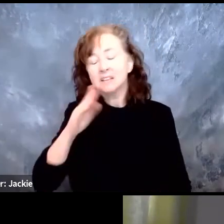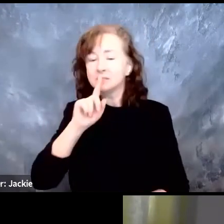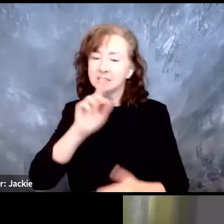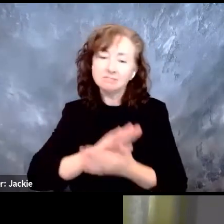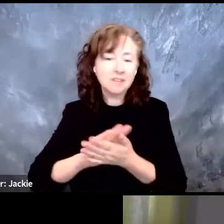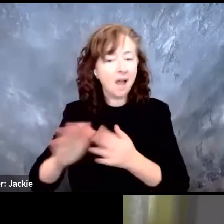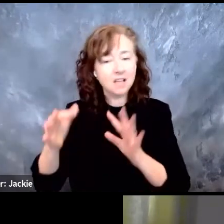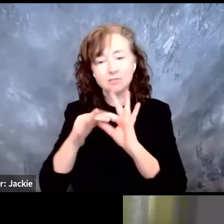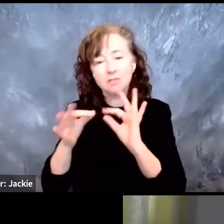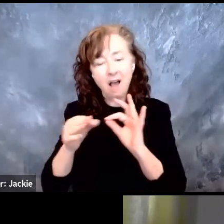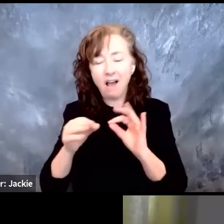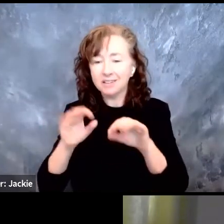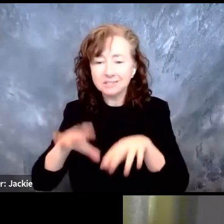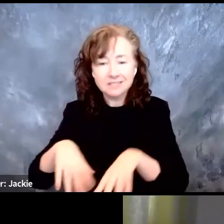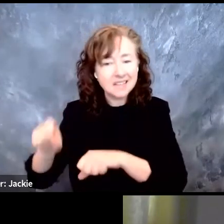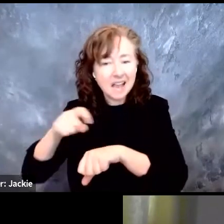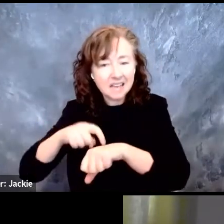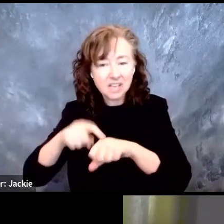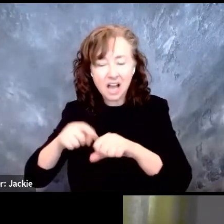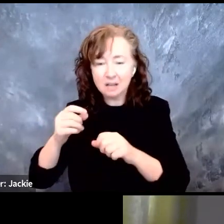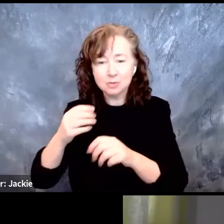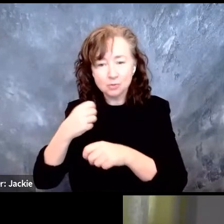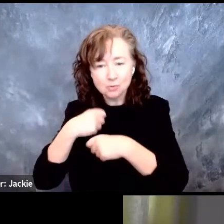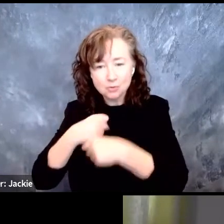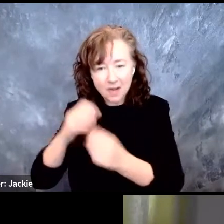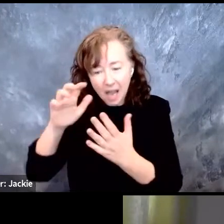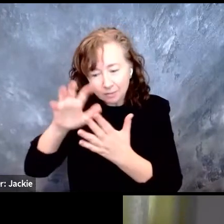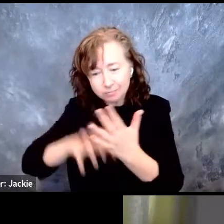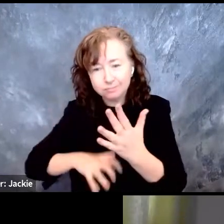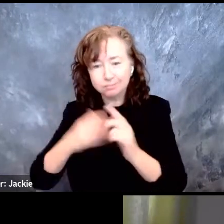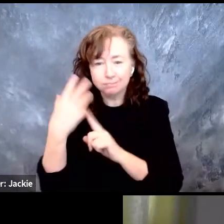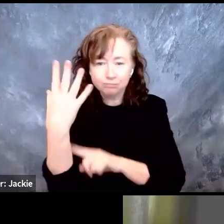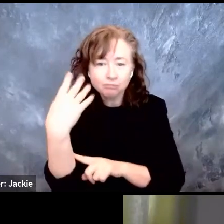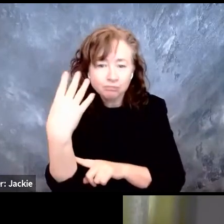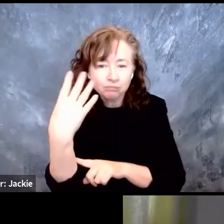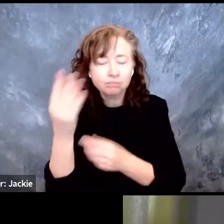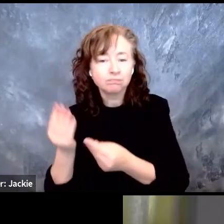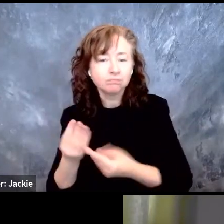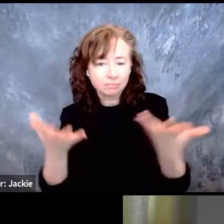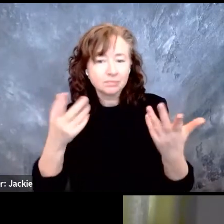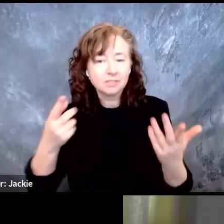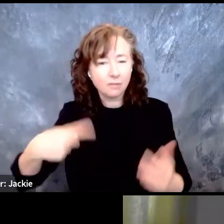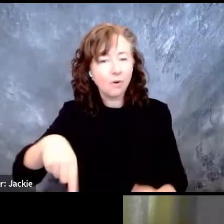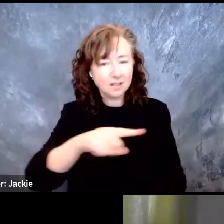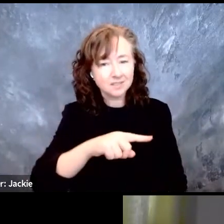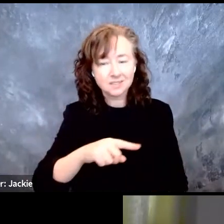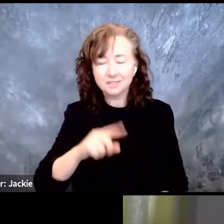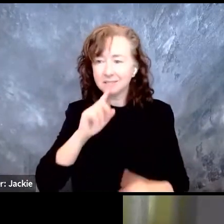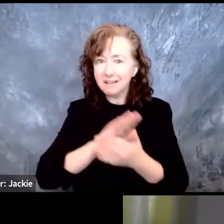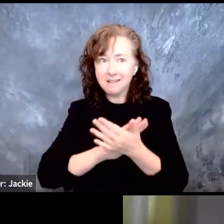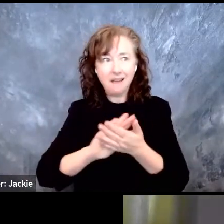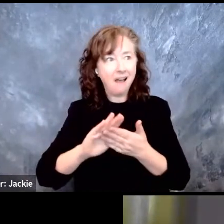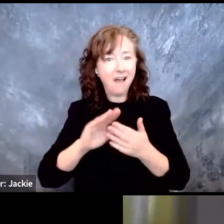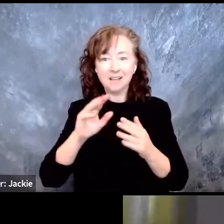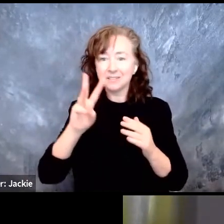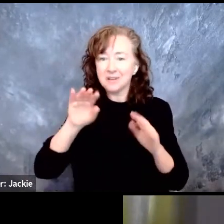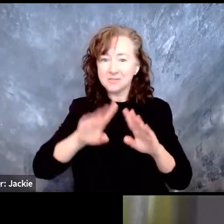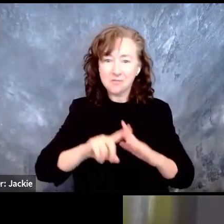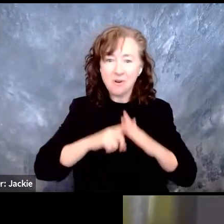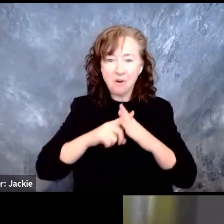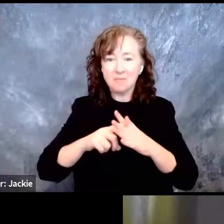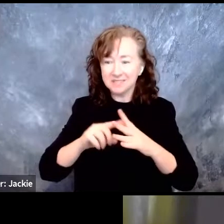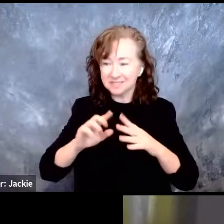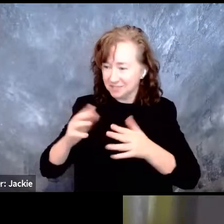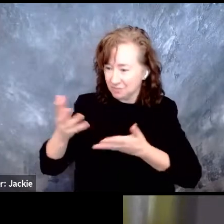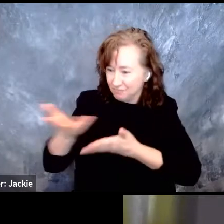remarks and taking the time to create that wonderful presentation. It's a great way to start off our tenure together,